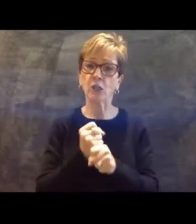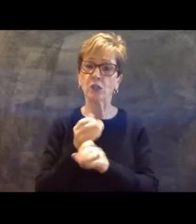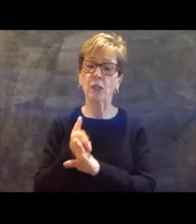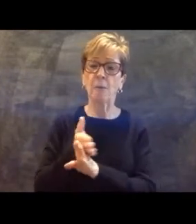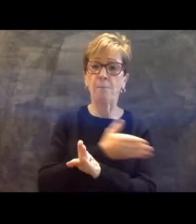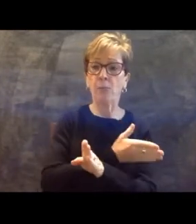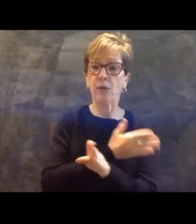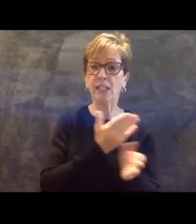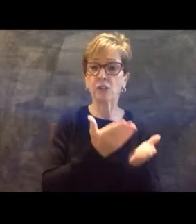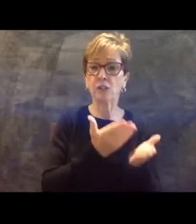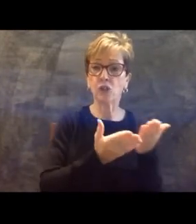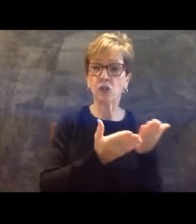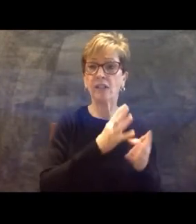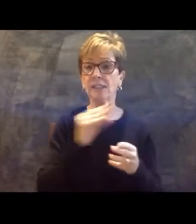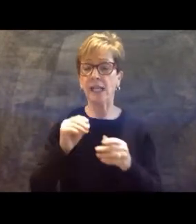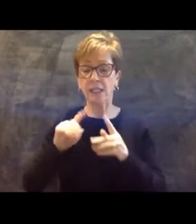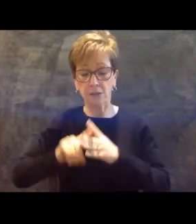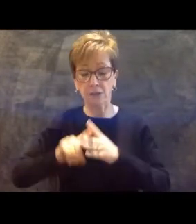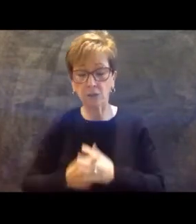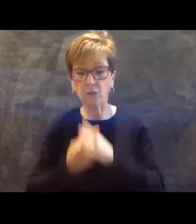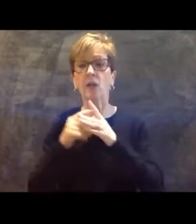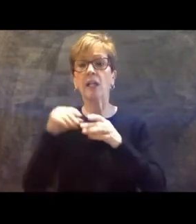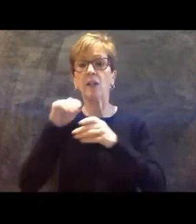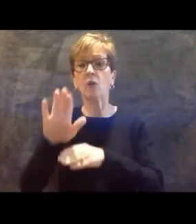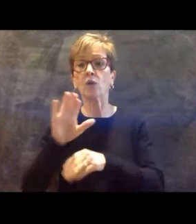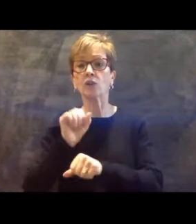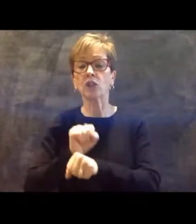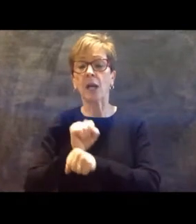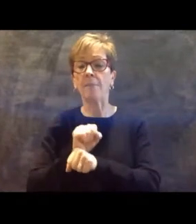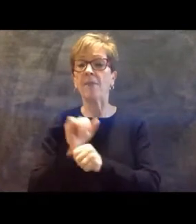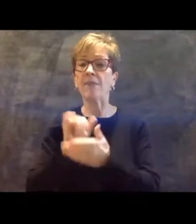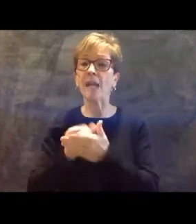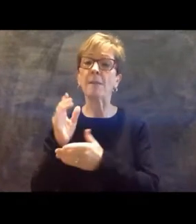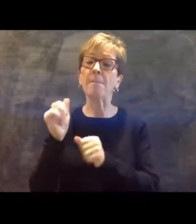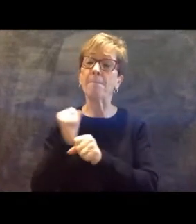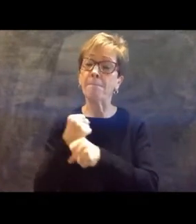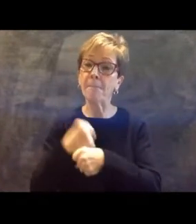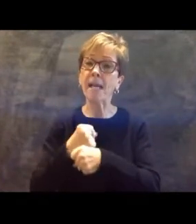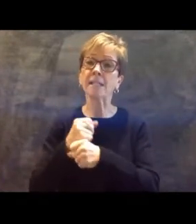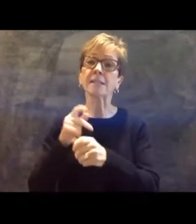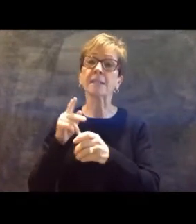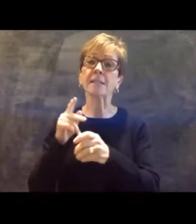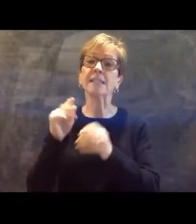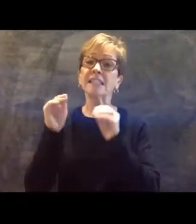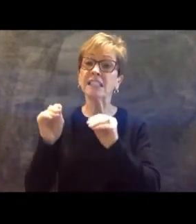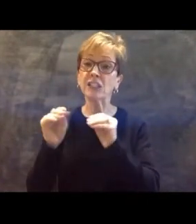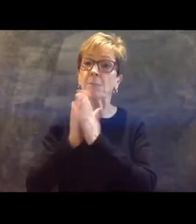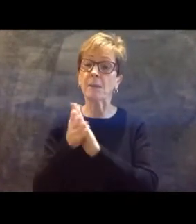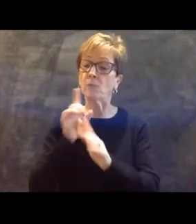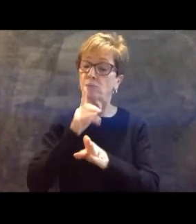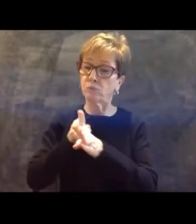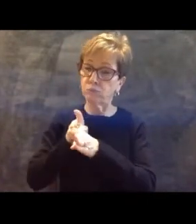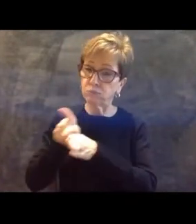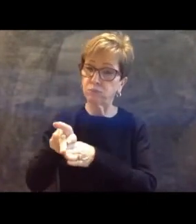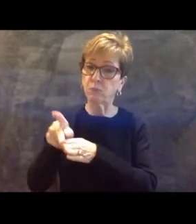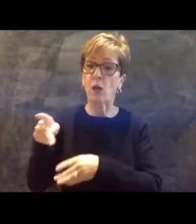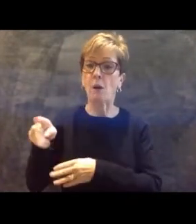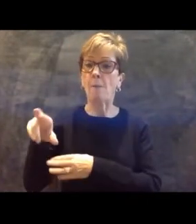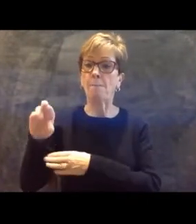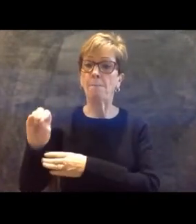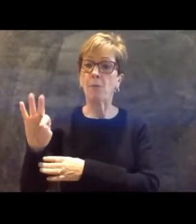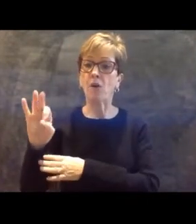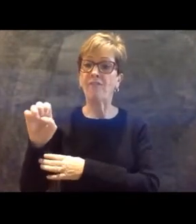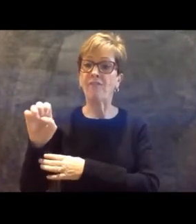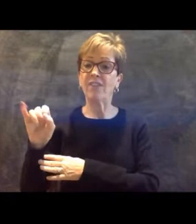supports are no doubt part of what makes teaching a perfection profession, but your accomplishments that we are celebrating